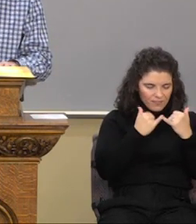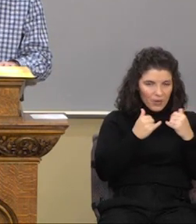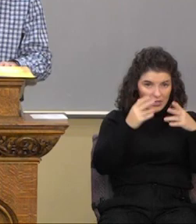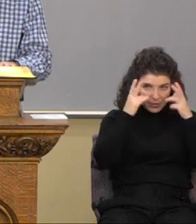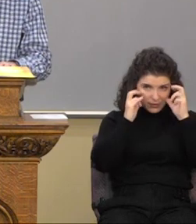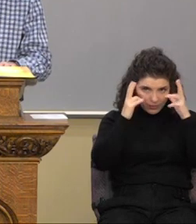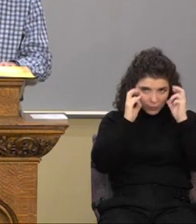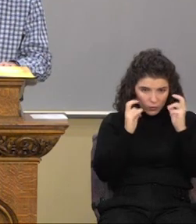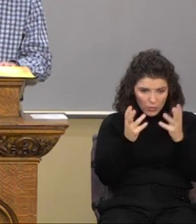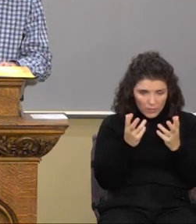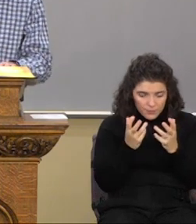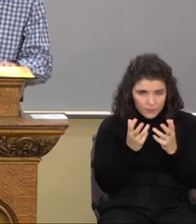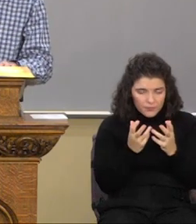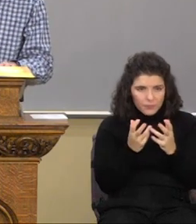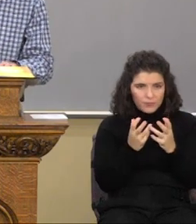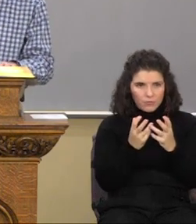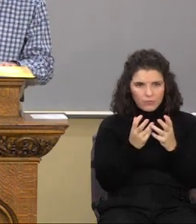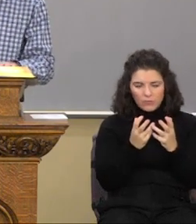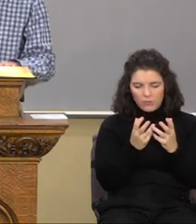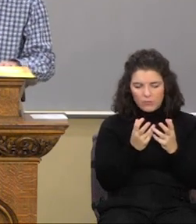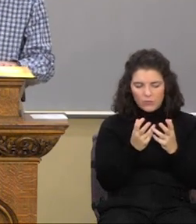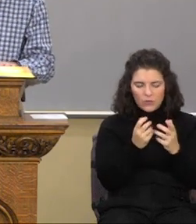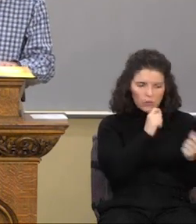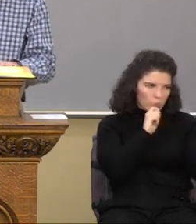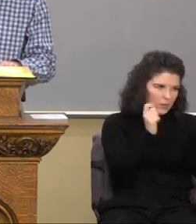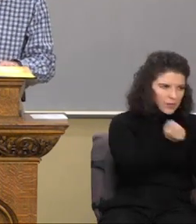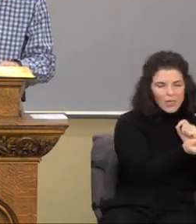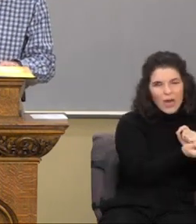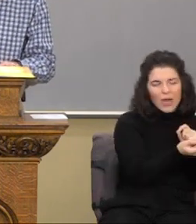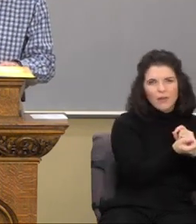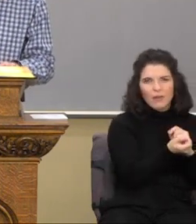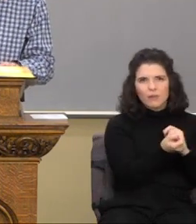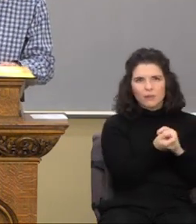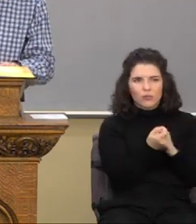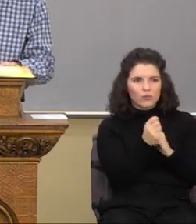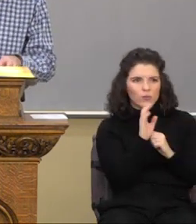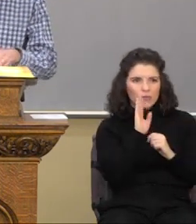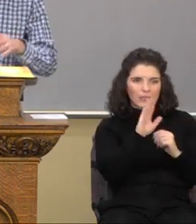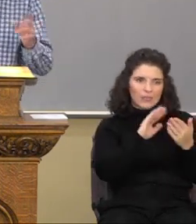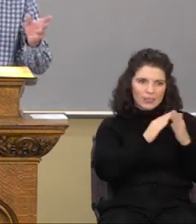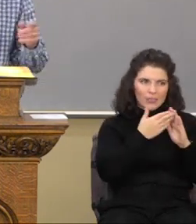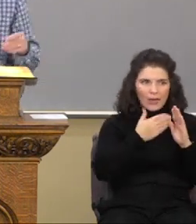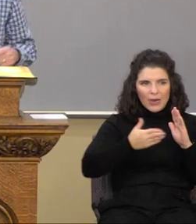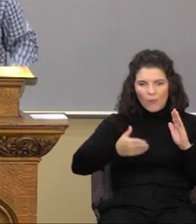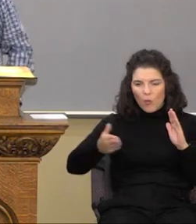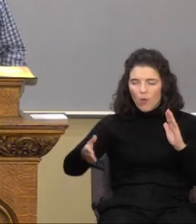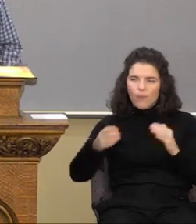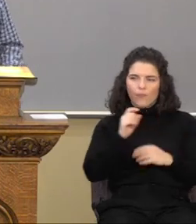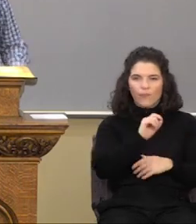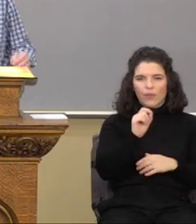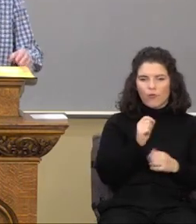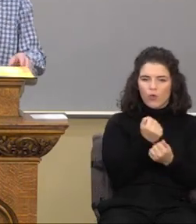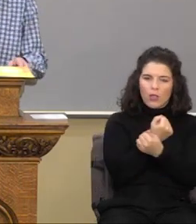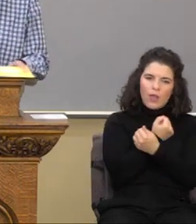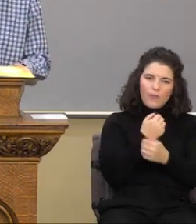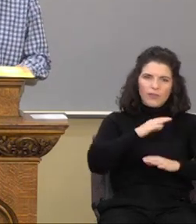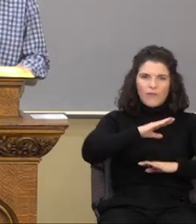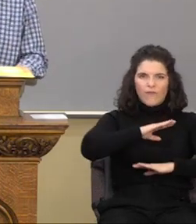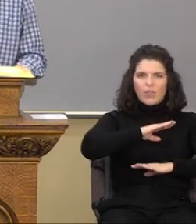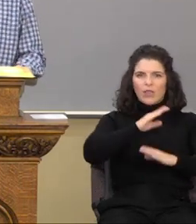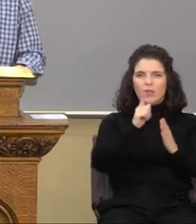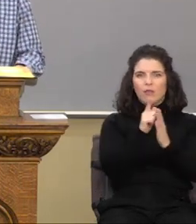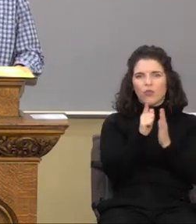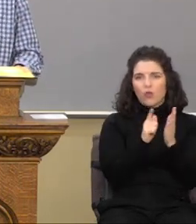to attack. So on to his neighbor. Therefore, love is the fulfilling of the law. OK, let's